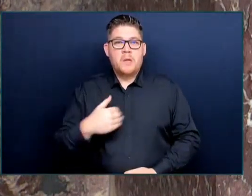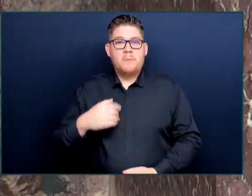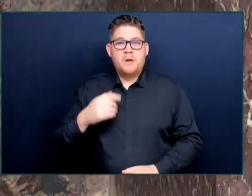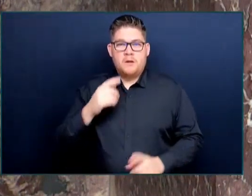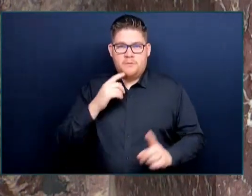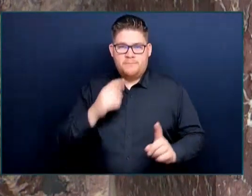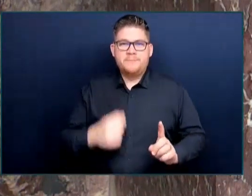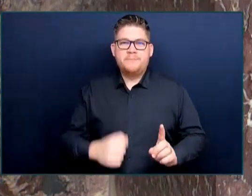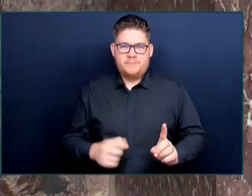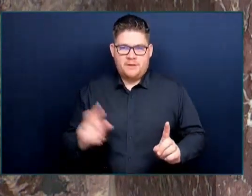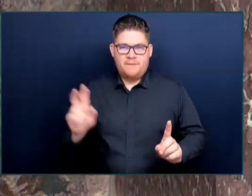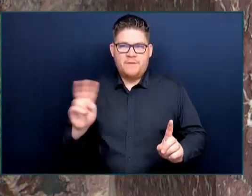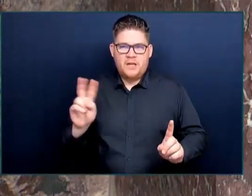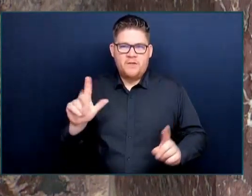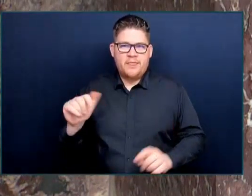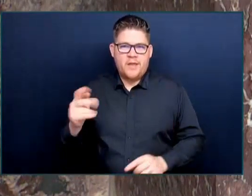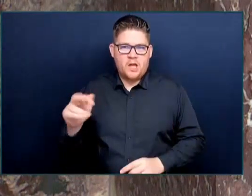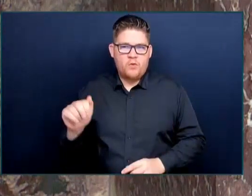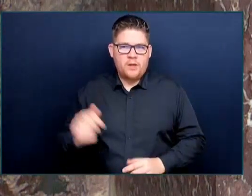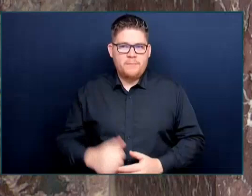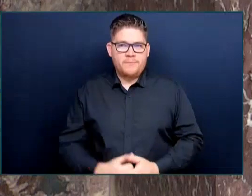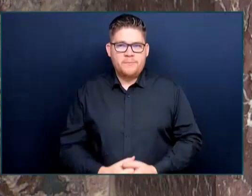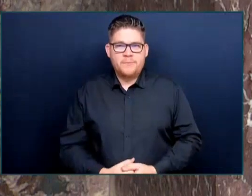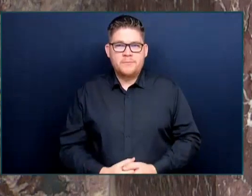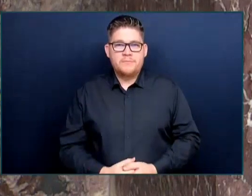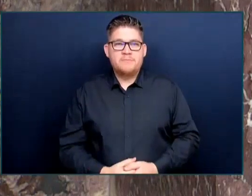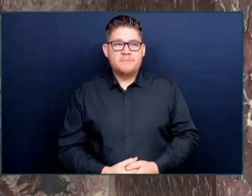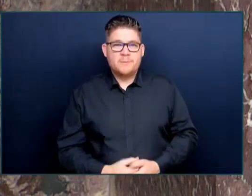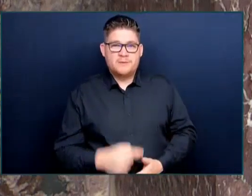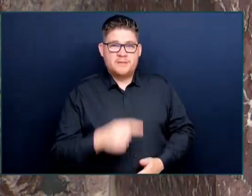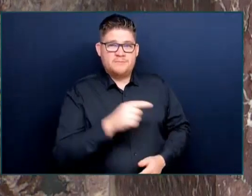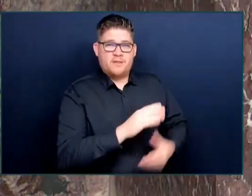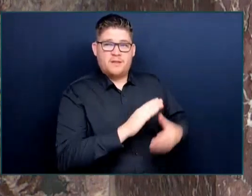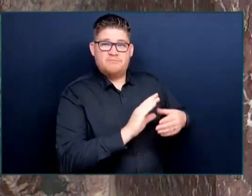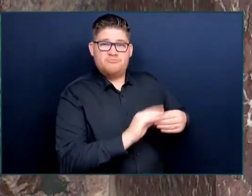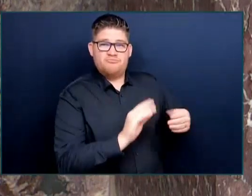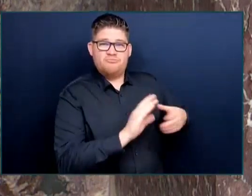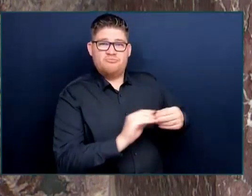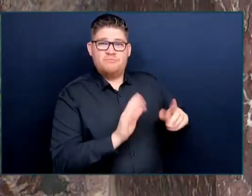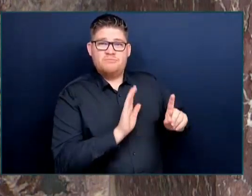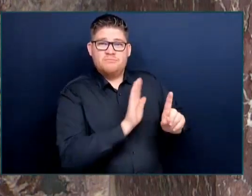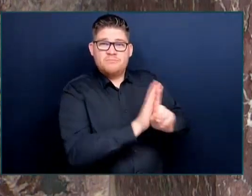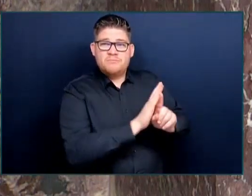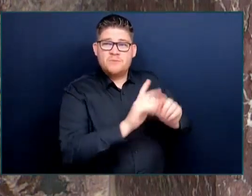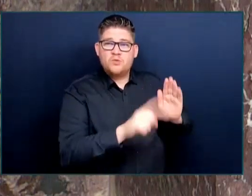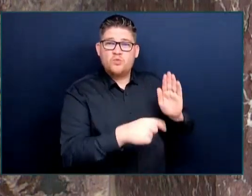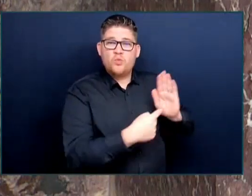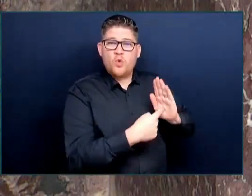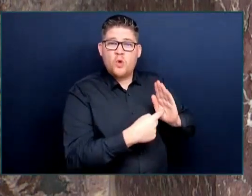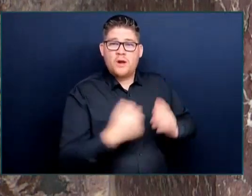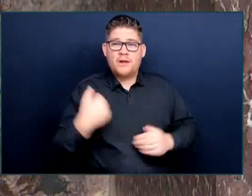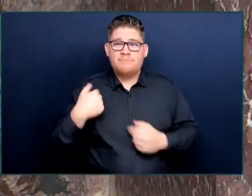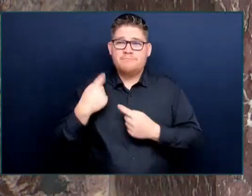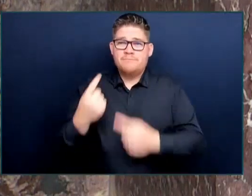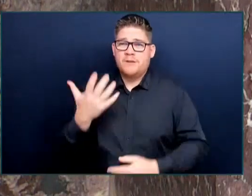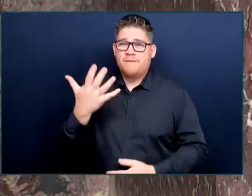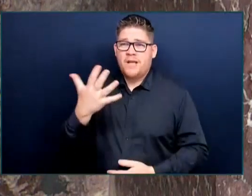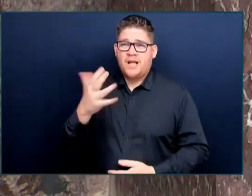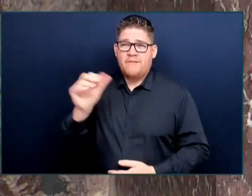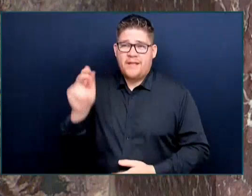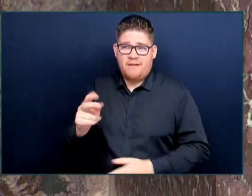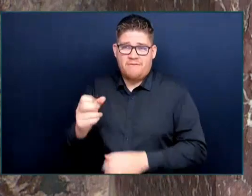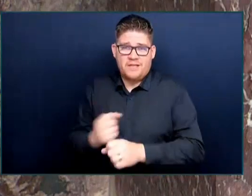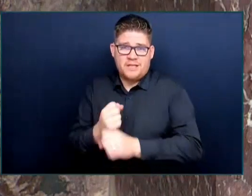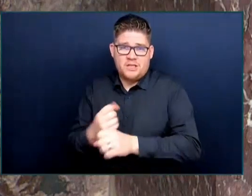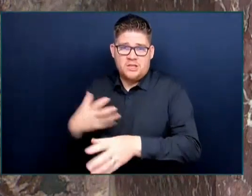his role for five and a half years. He's had six years to fix this, and under his